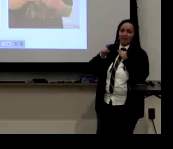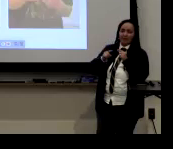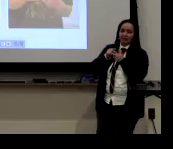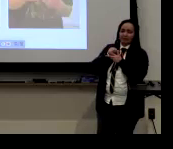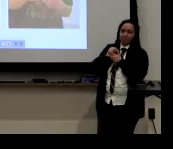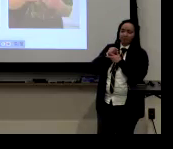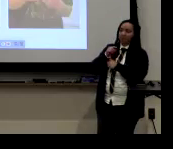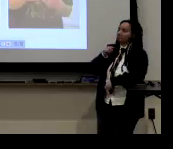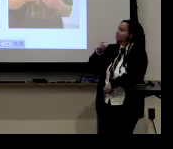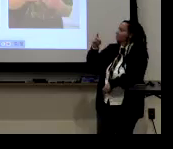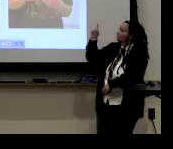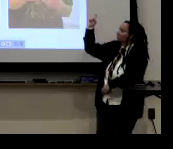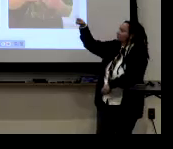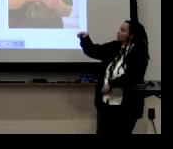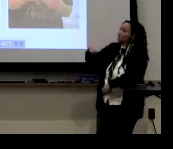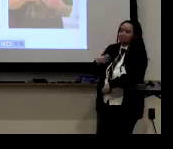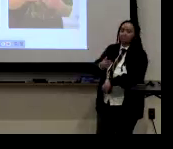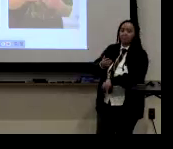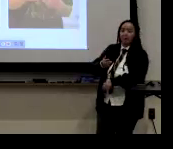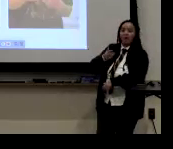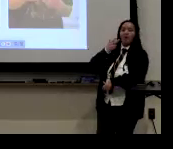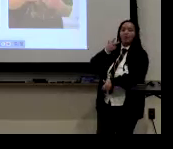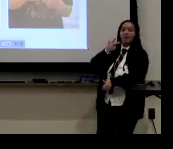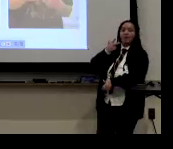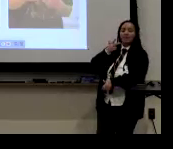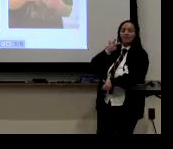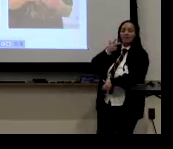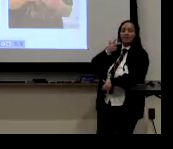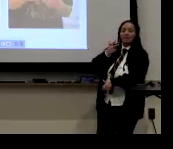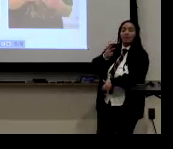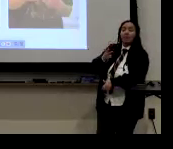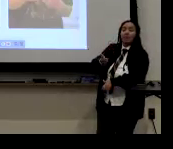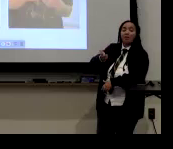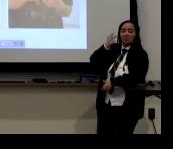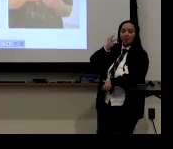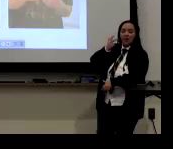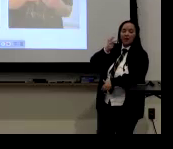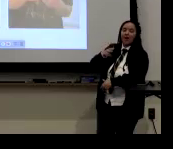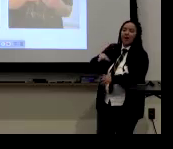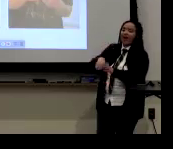name was the main one that had the variation.